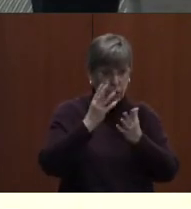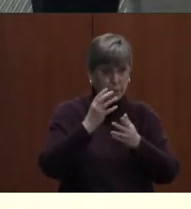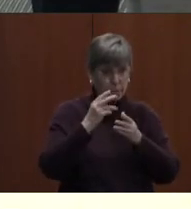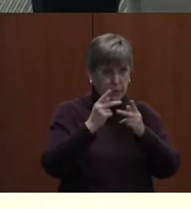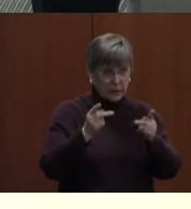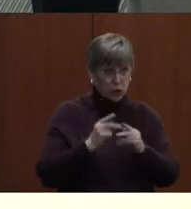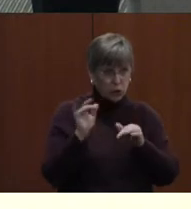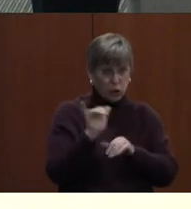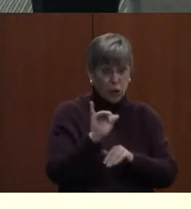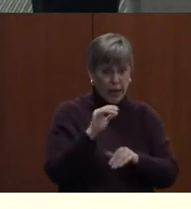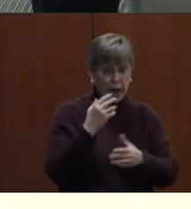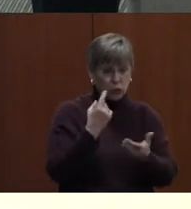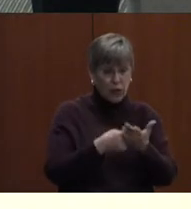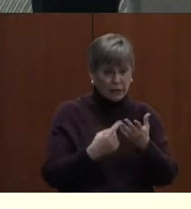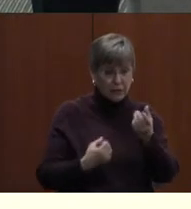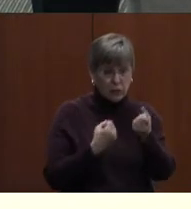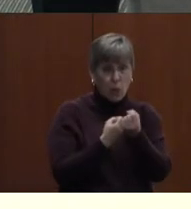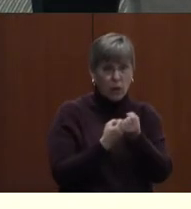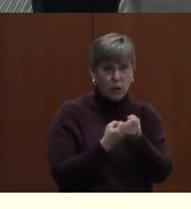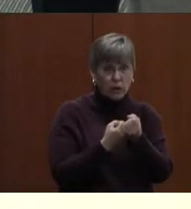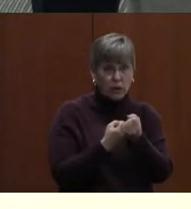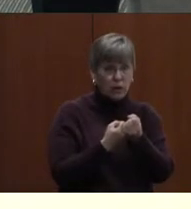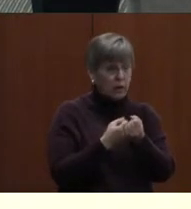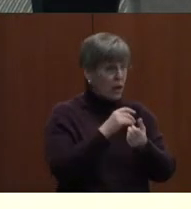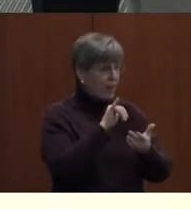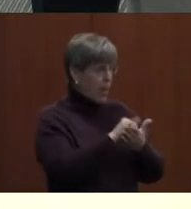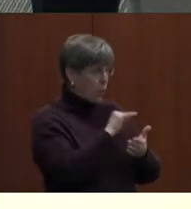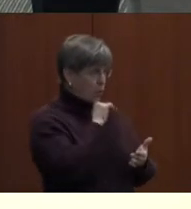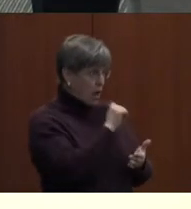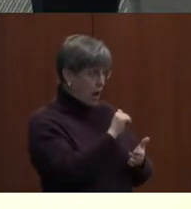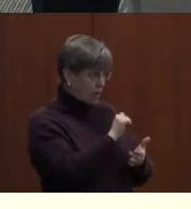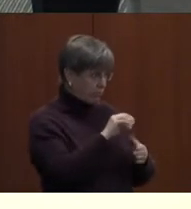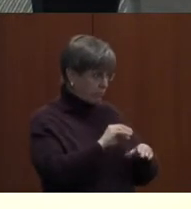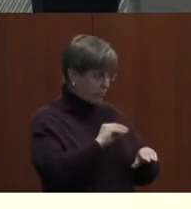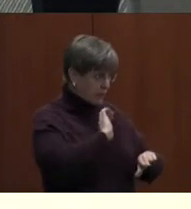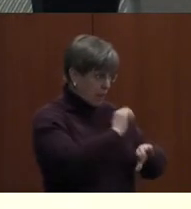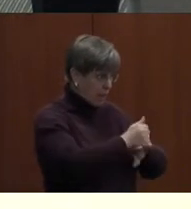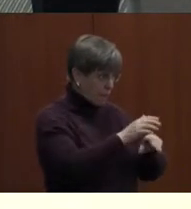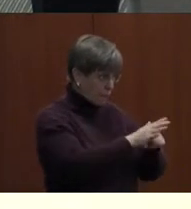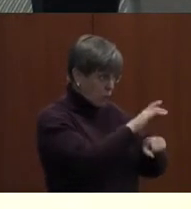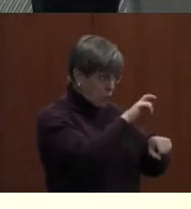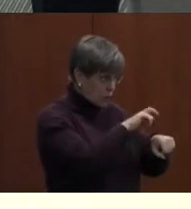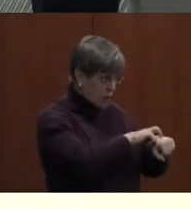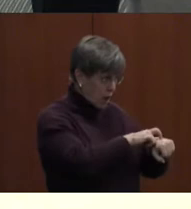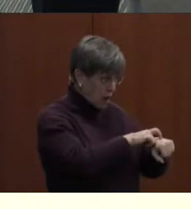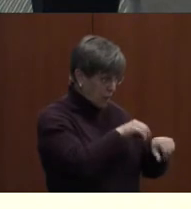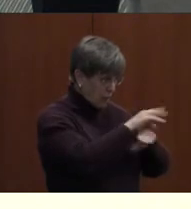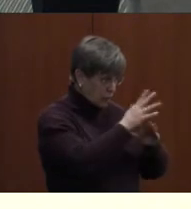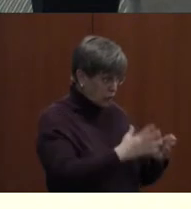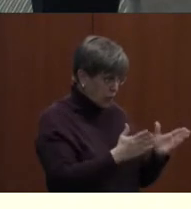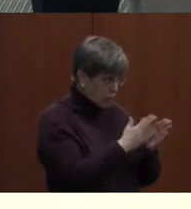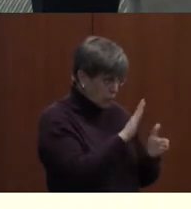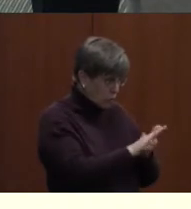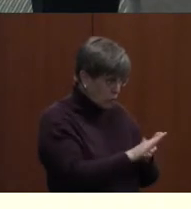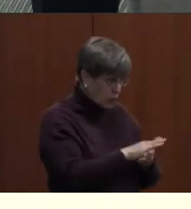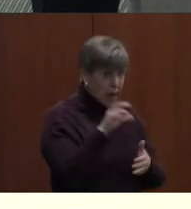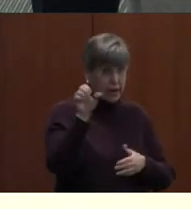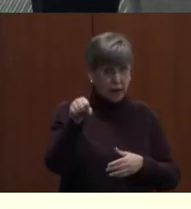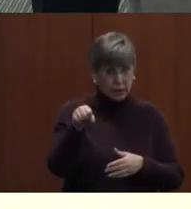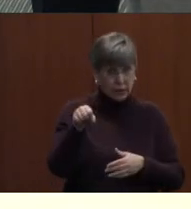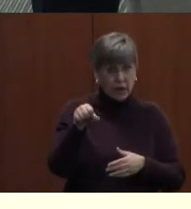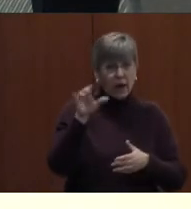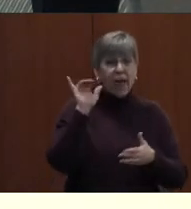address the support. And that wouldn't have put full-time counselors at our smallest schools? No. No.